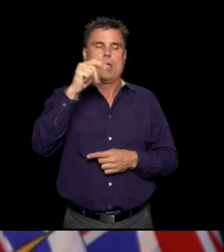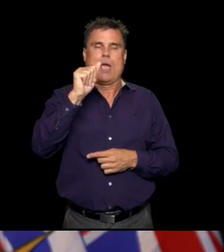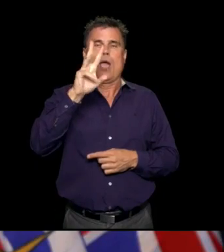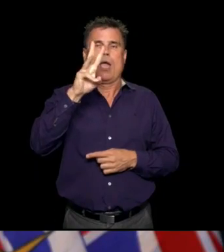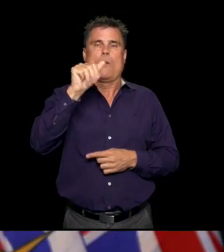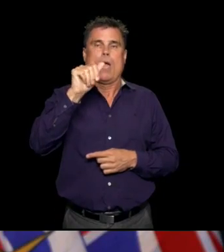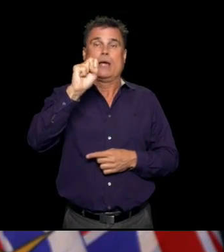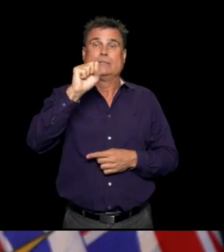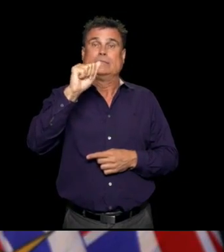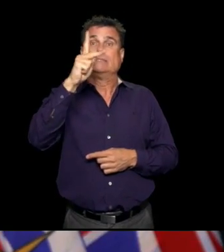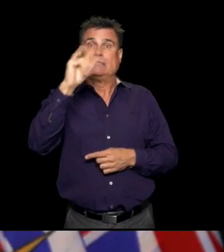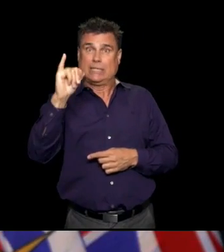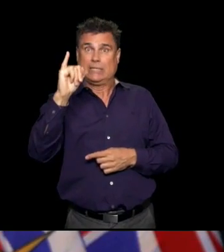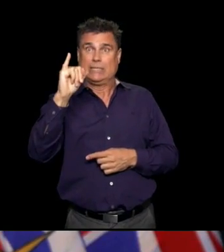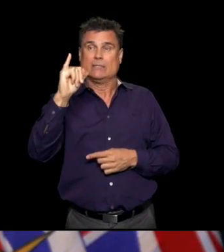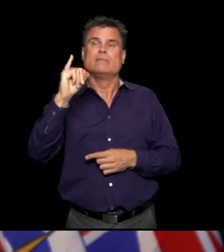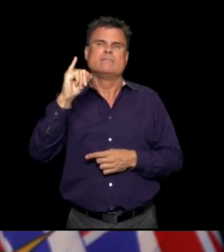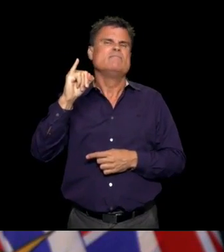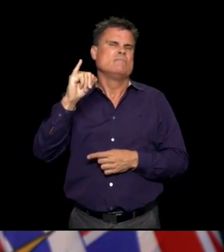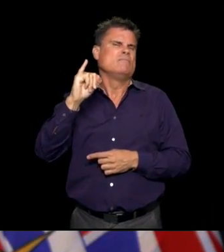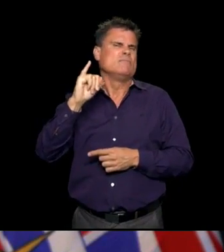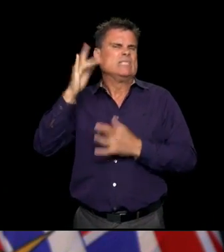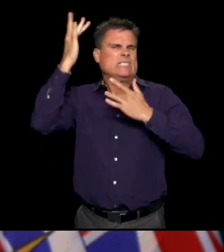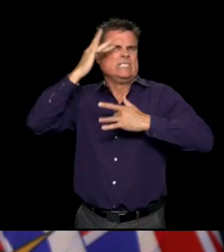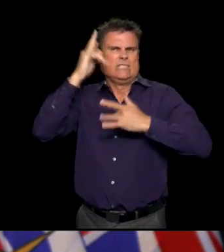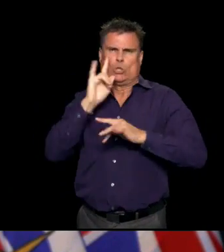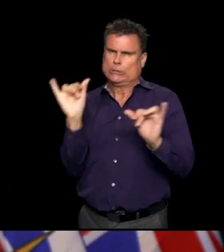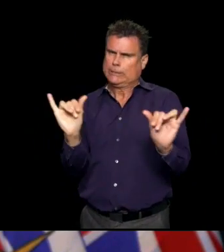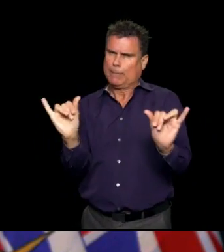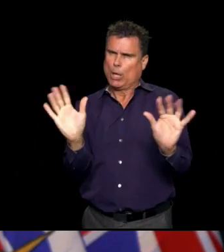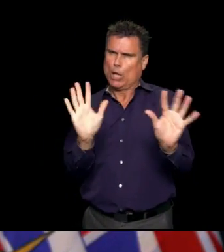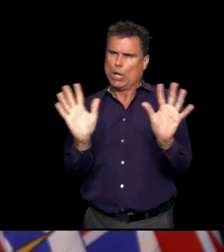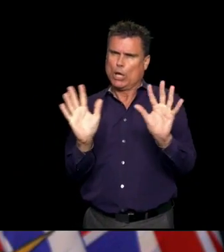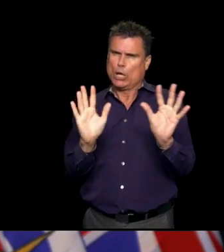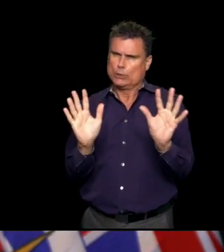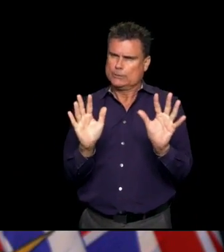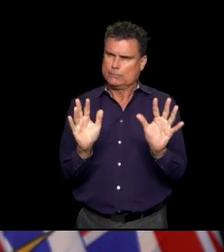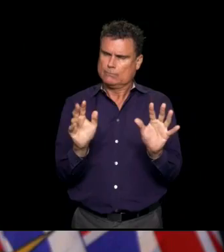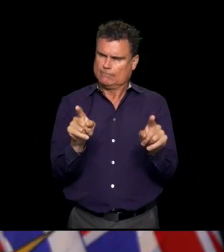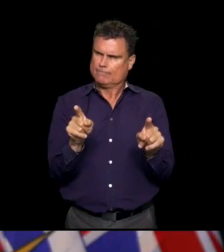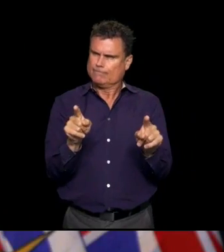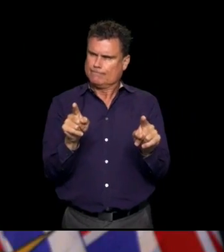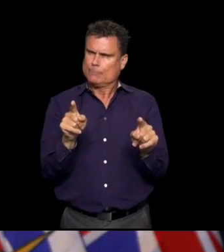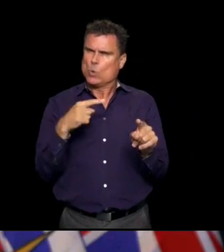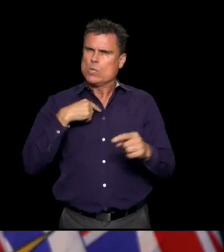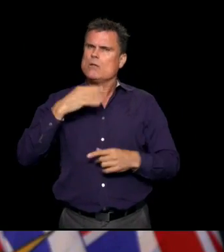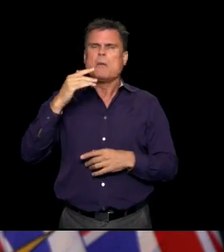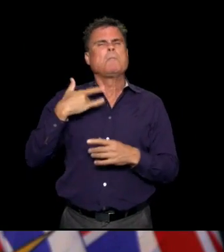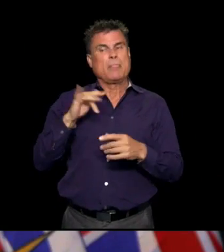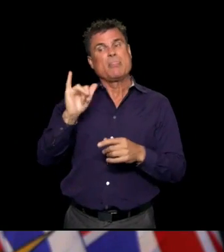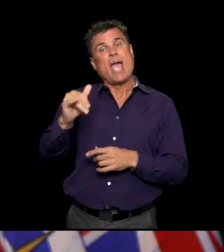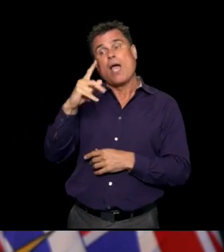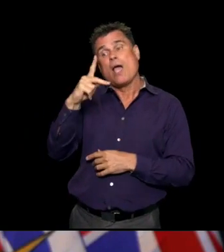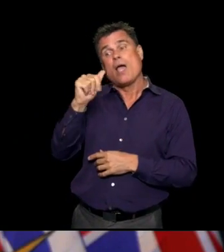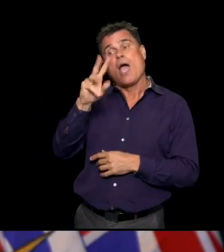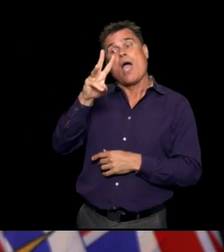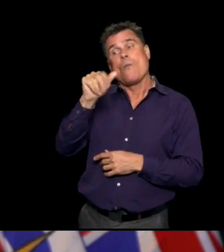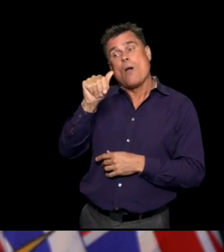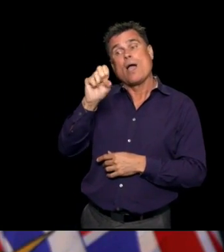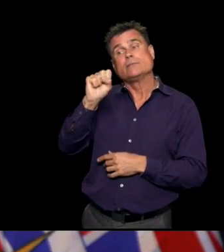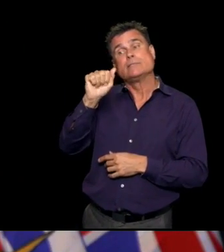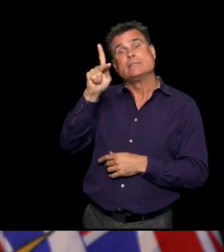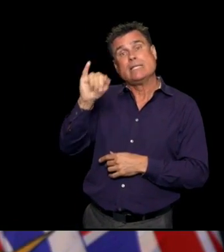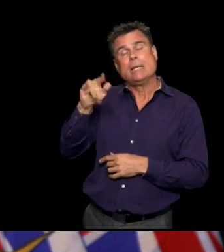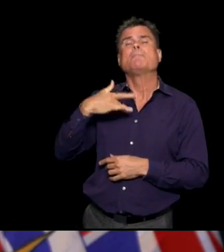year. And And fortunately, most patients with either condition recovered completely. And that is the case with the eight